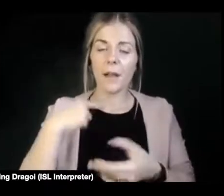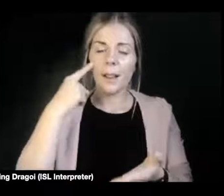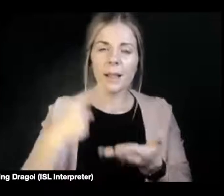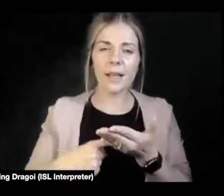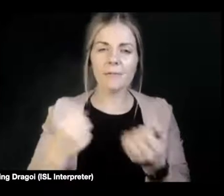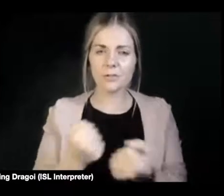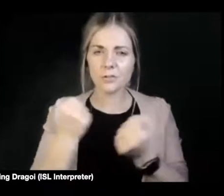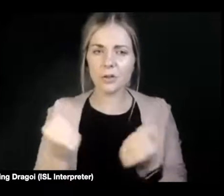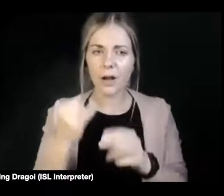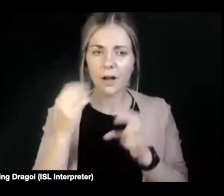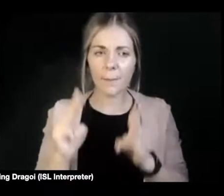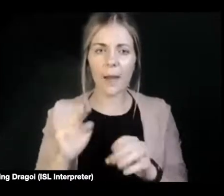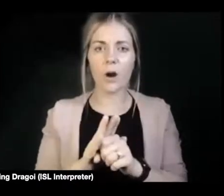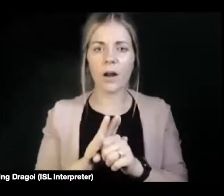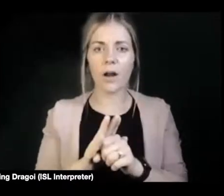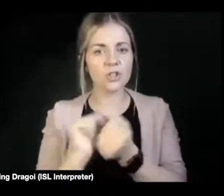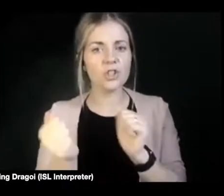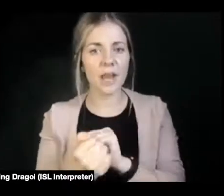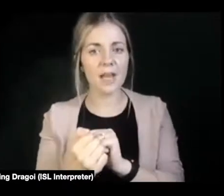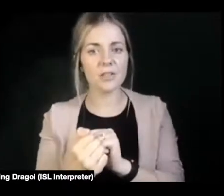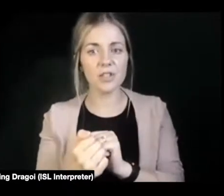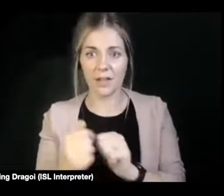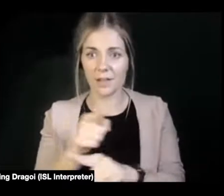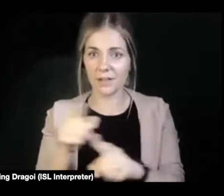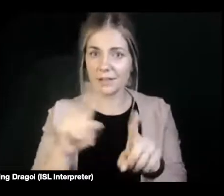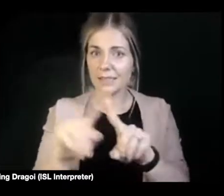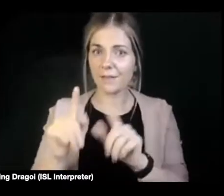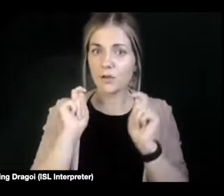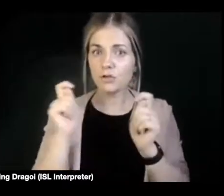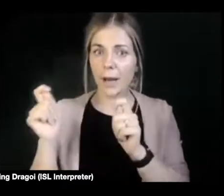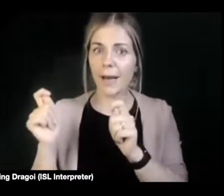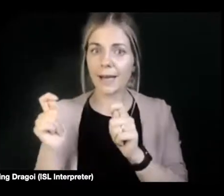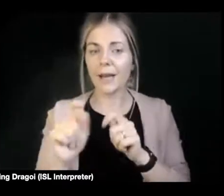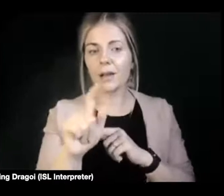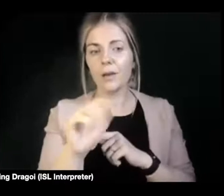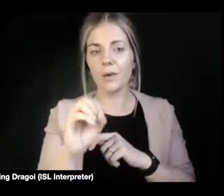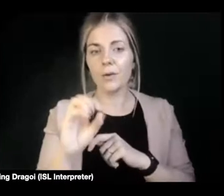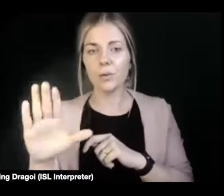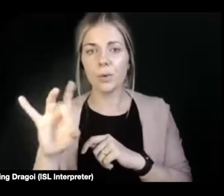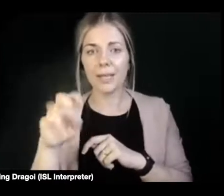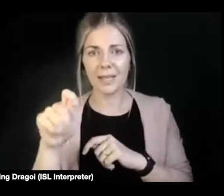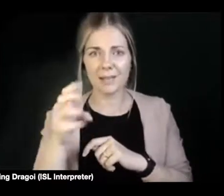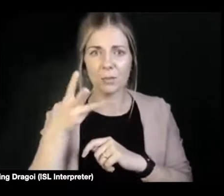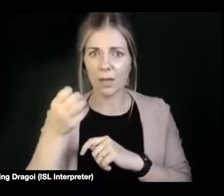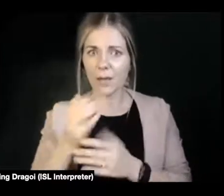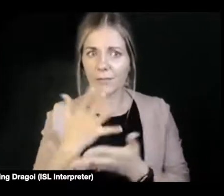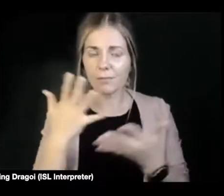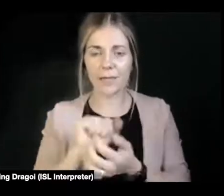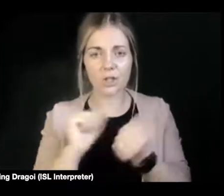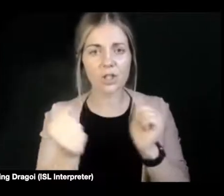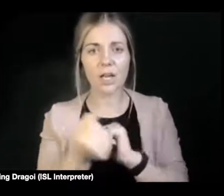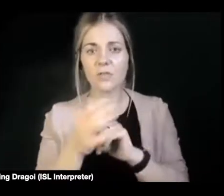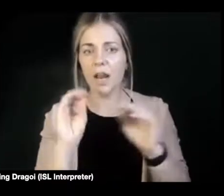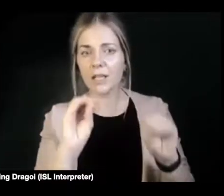change that these toolkits will eventually have in relation to education and improving